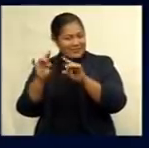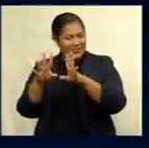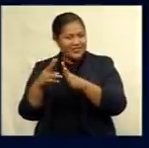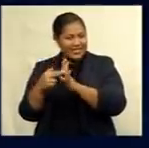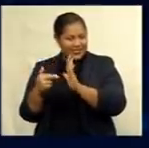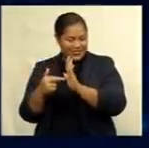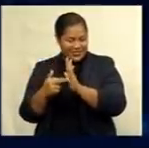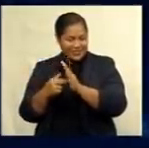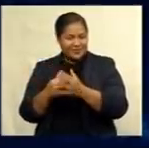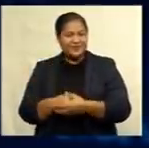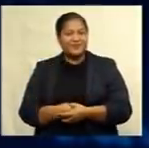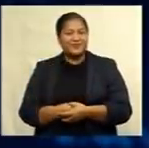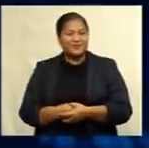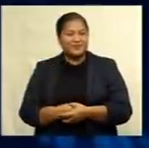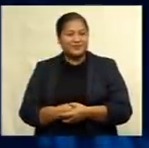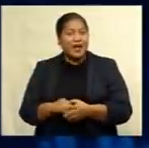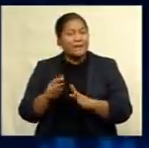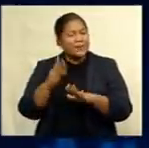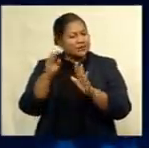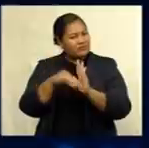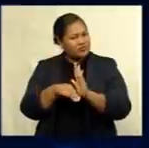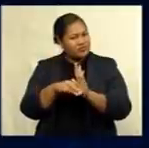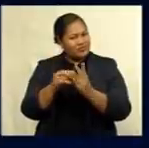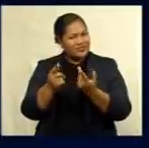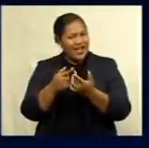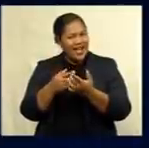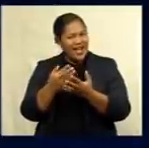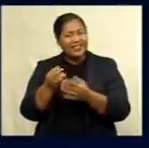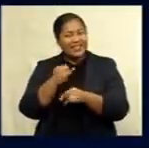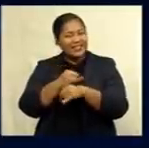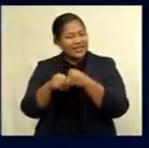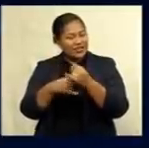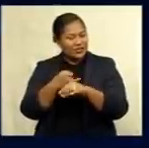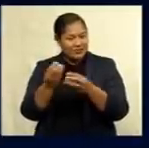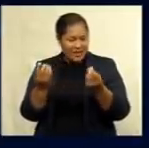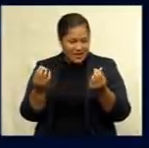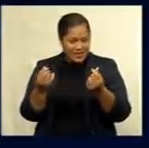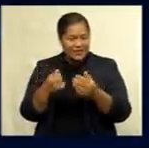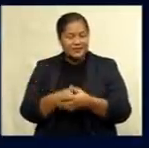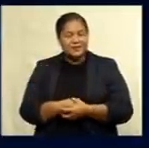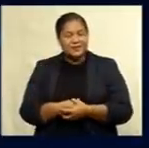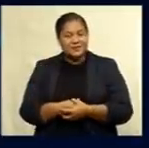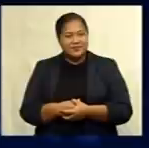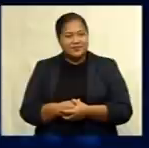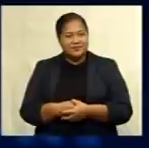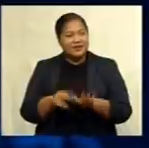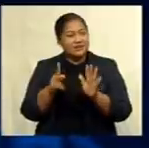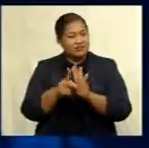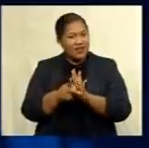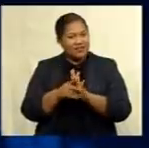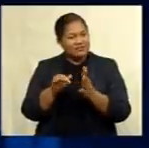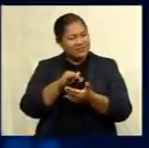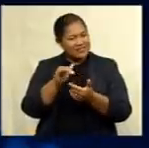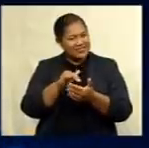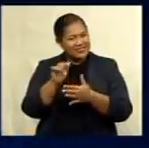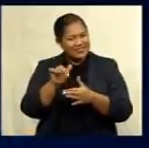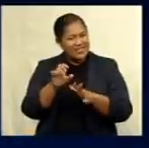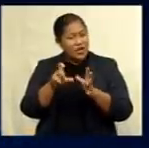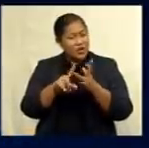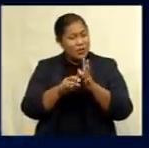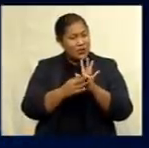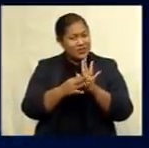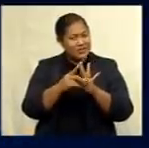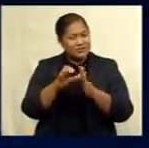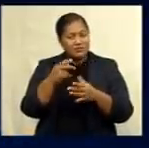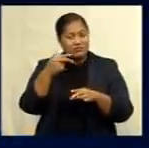the Aussie and Kiwi dollars, but lost ground against the other international currencies we cover. Prices were mixed on the commodities market.